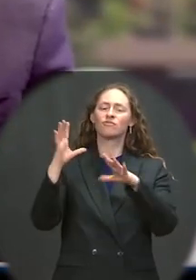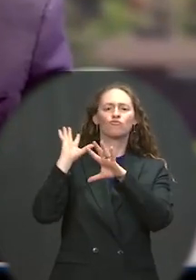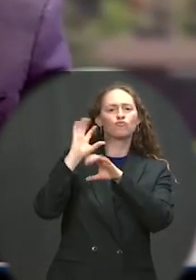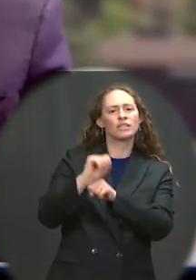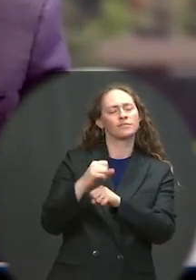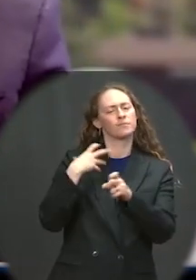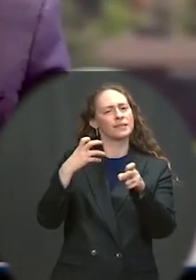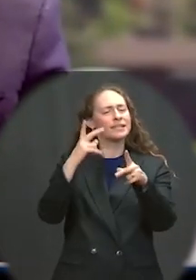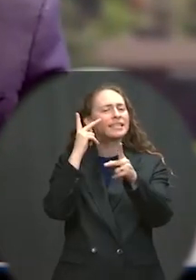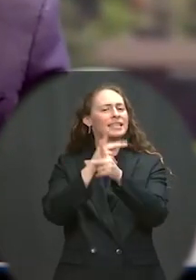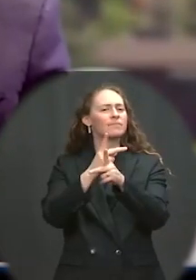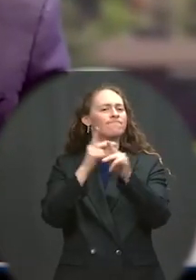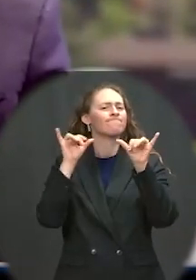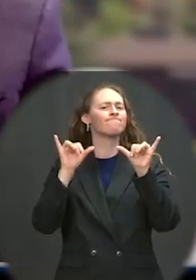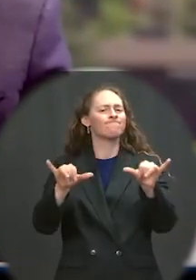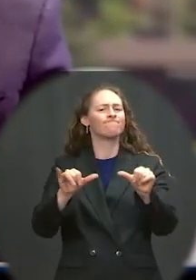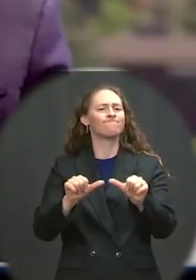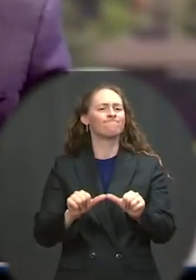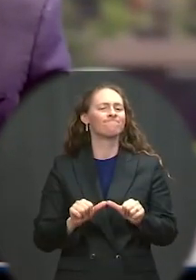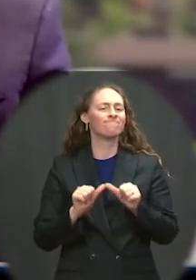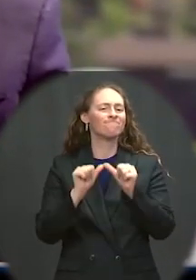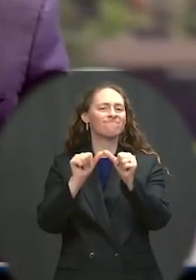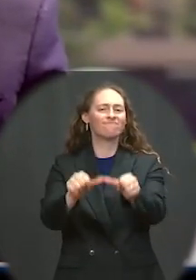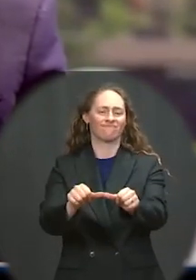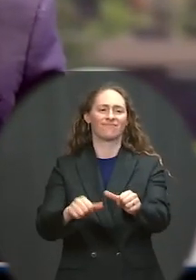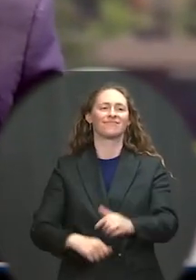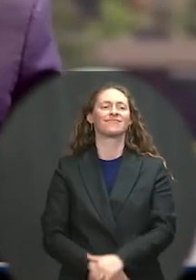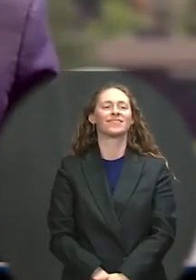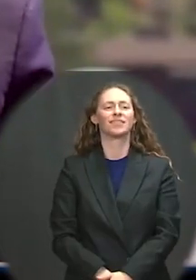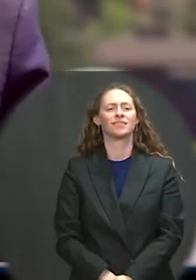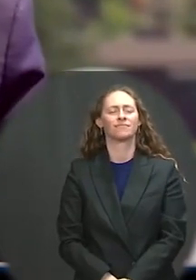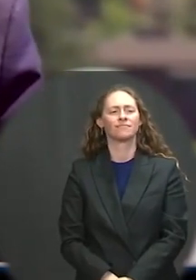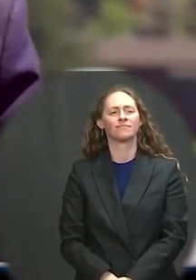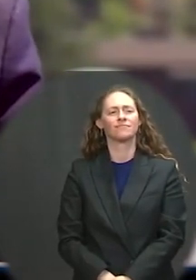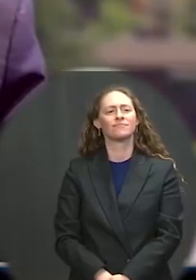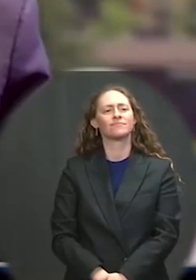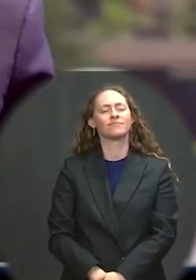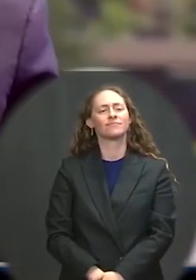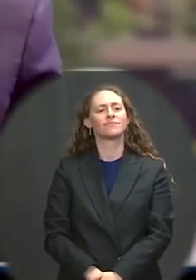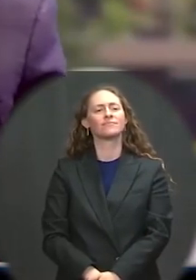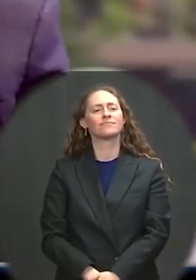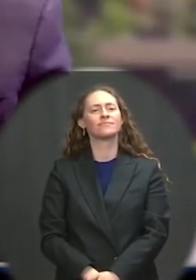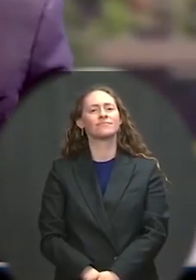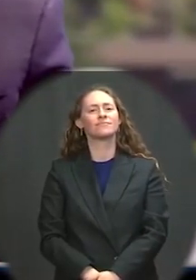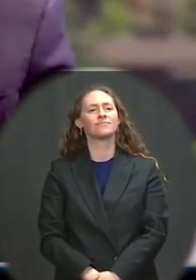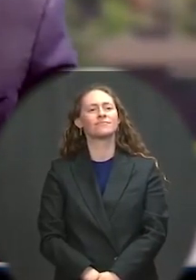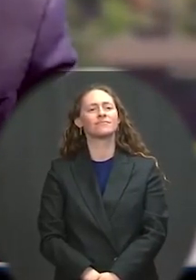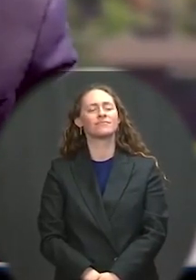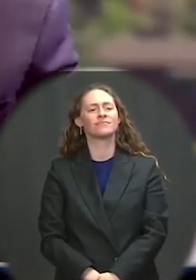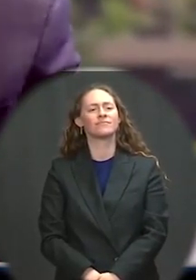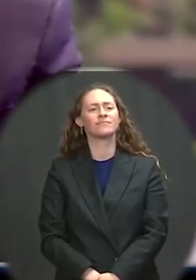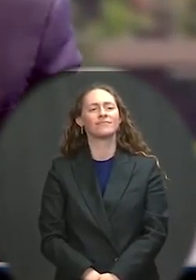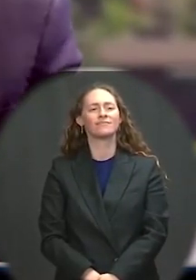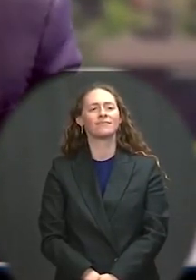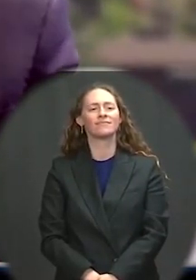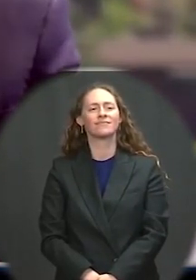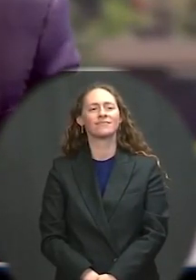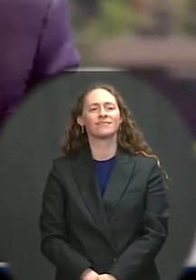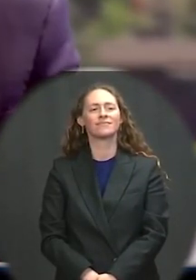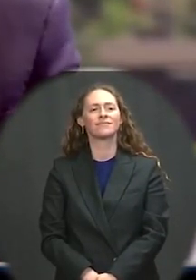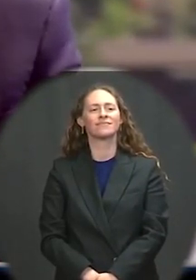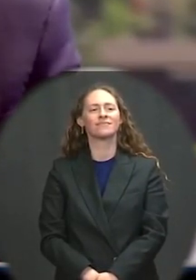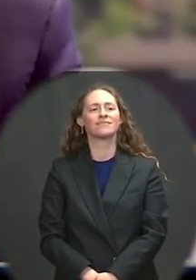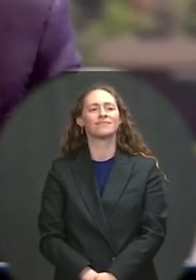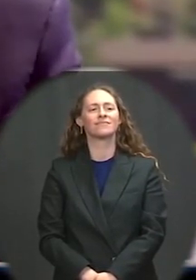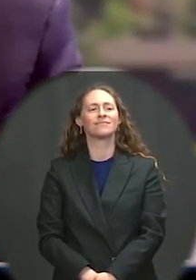I hereby absolve all those serving restrictions of minor infractions, absolve. Now, you